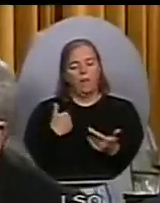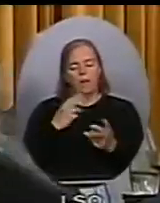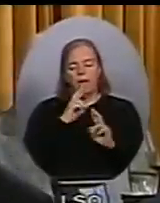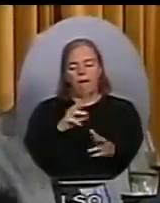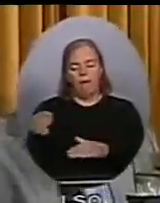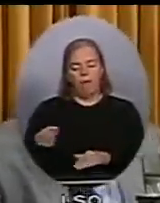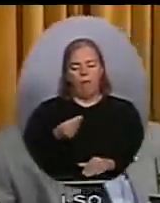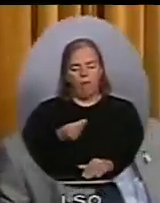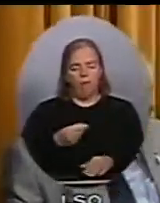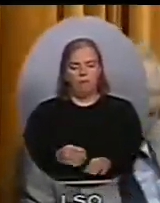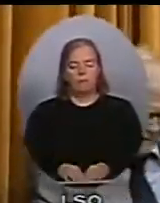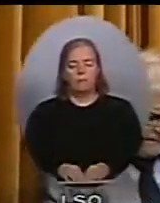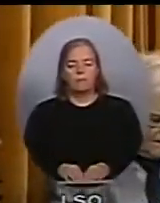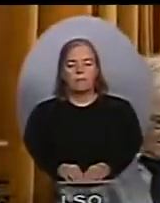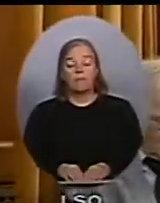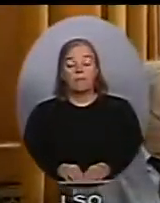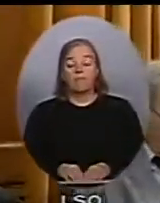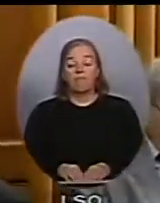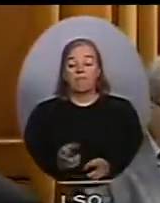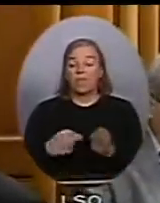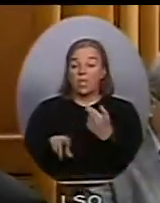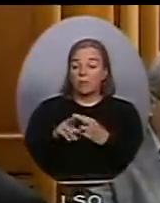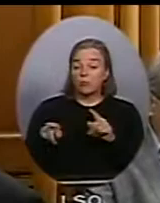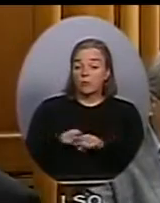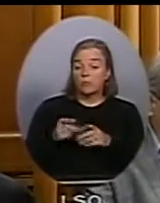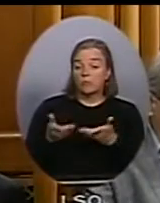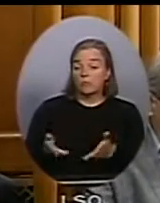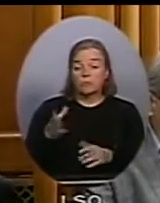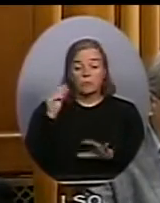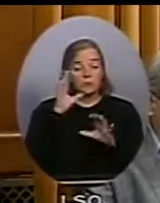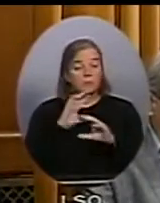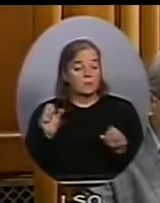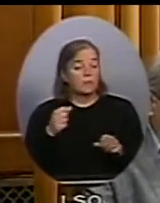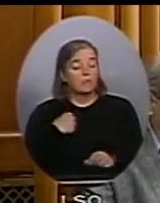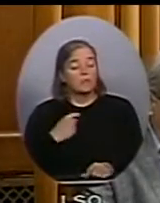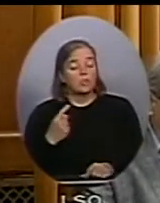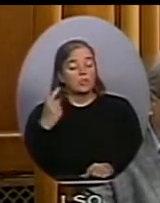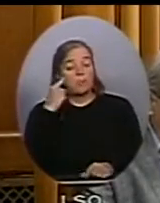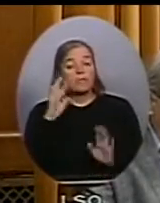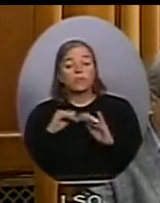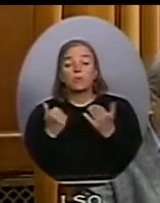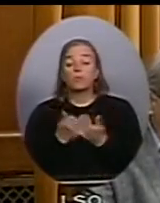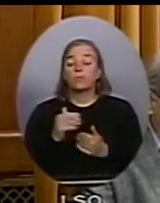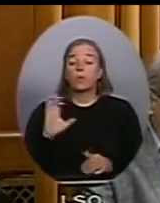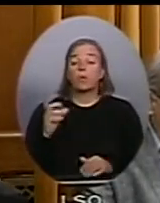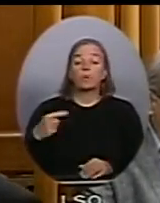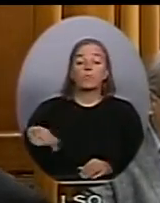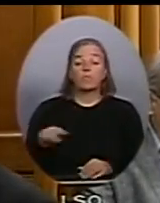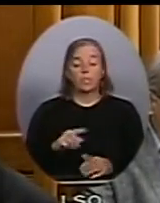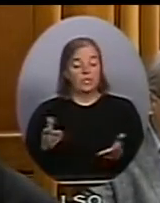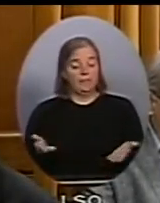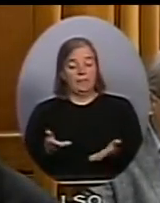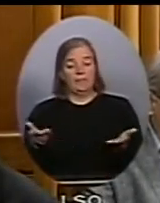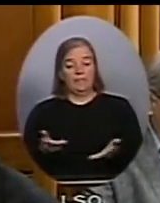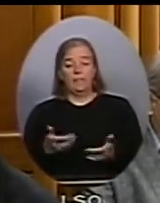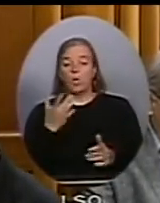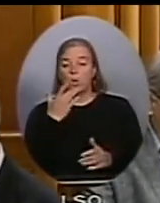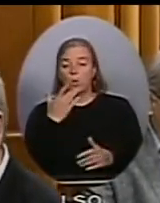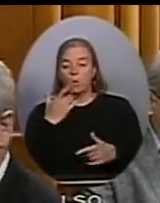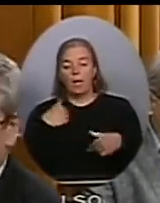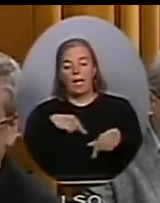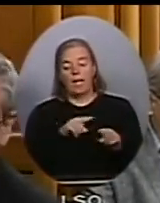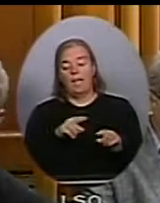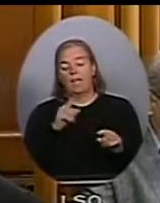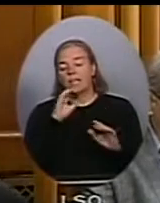Speaker, with answers like that, I bet the whole Conservative bench wishes they could be hiding out in Peru like right now. You know, speaking of non-denial denials,